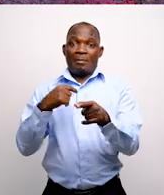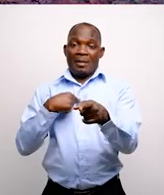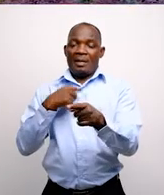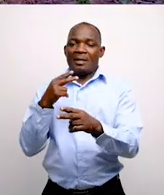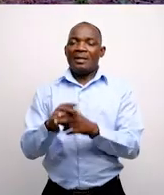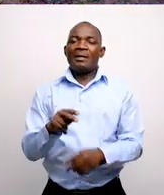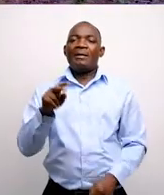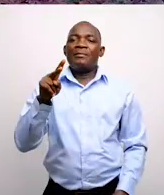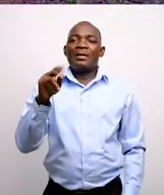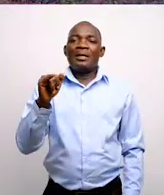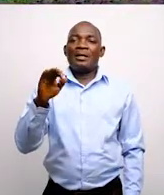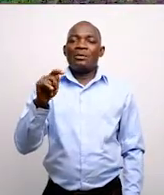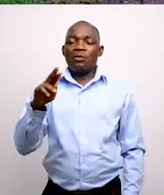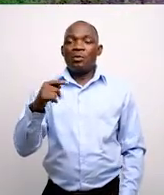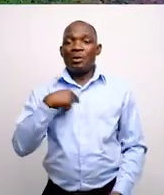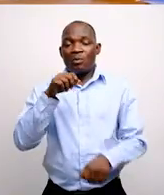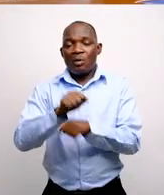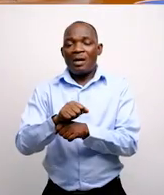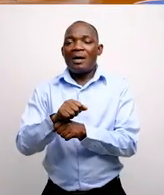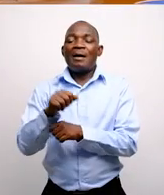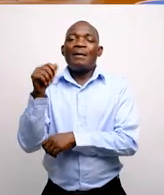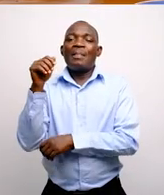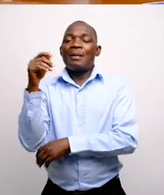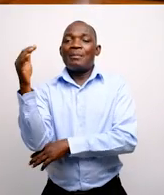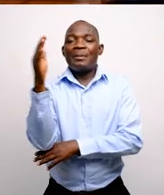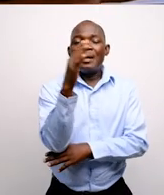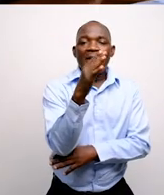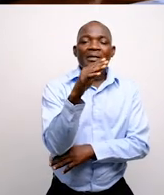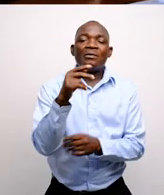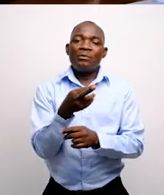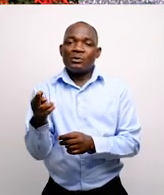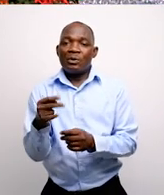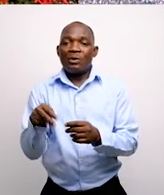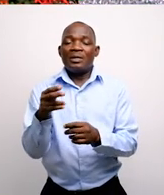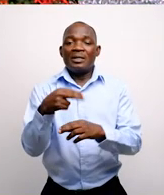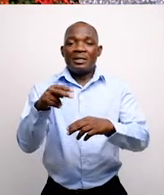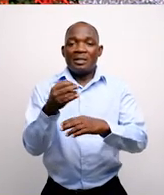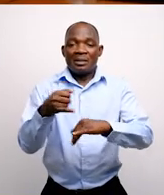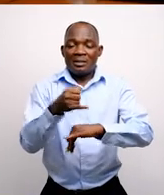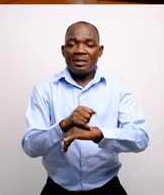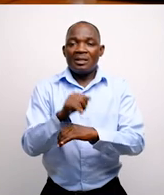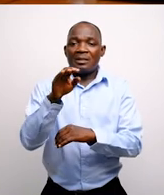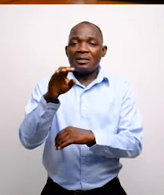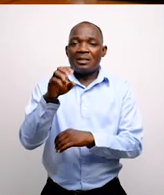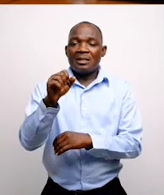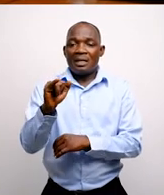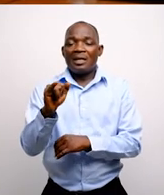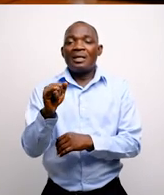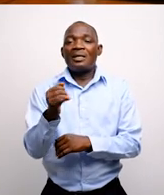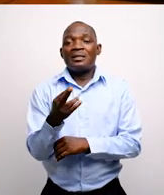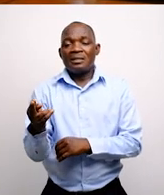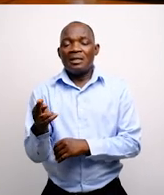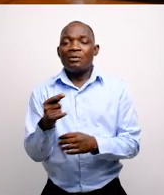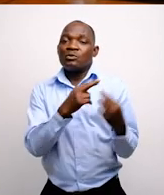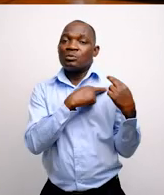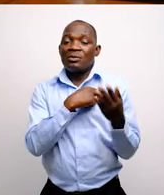I am Nketiah Victor. I work with the Plant Genetic Resources Research Institute. The CSIR Plant Genetic Resources